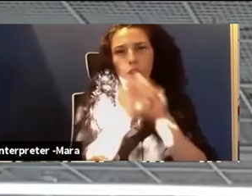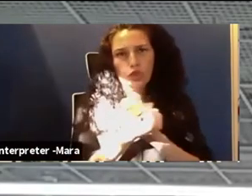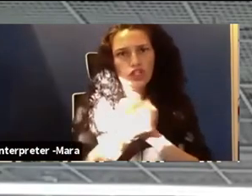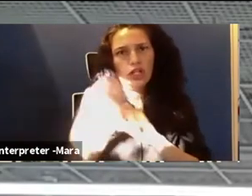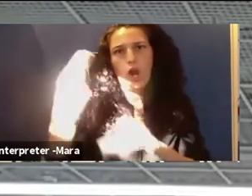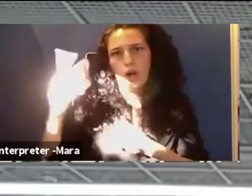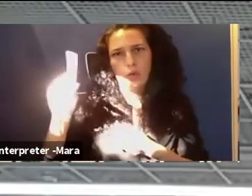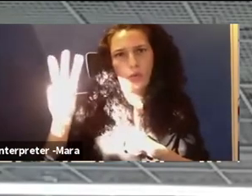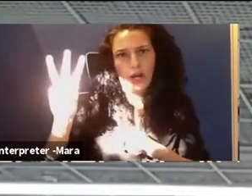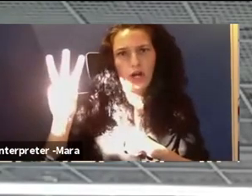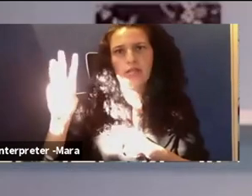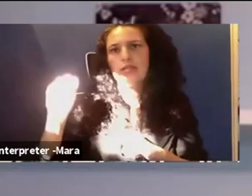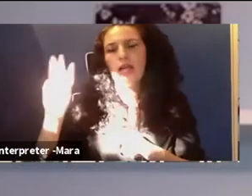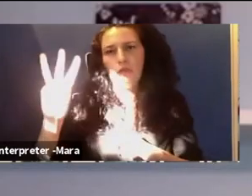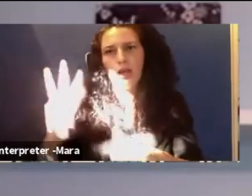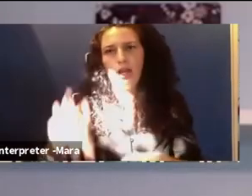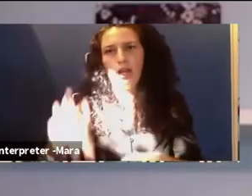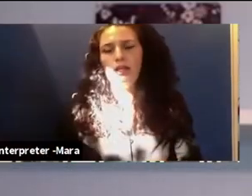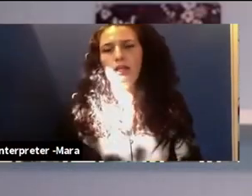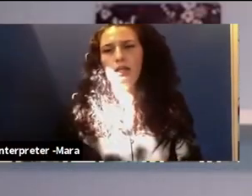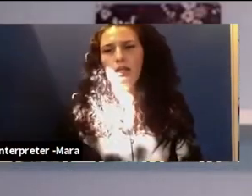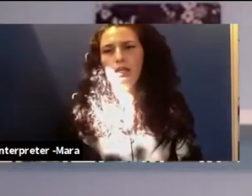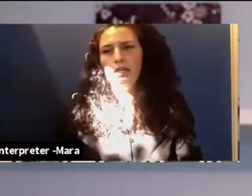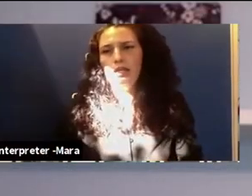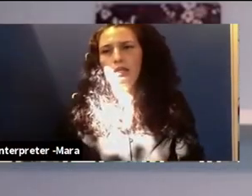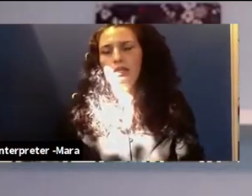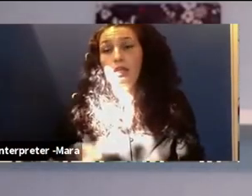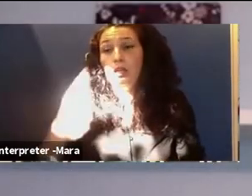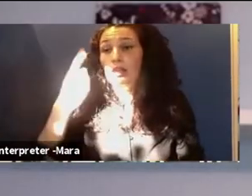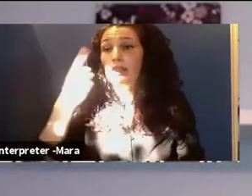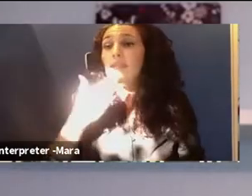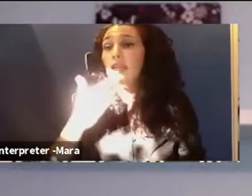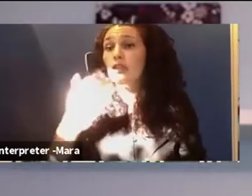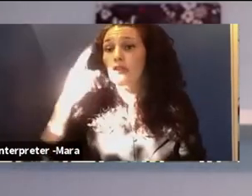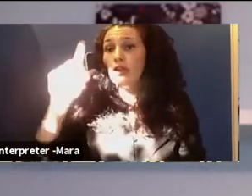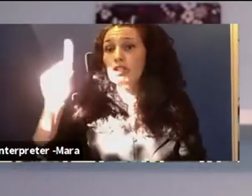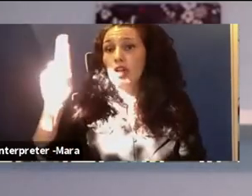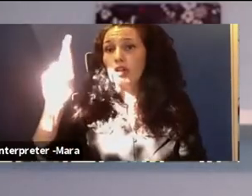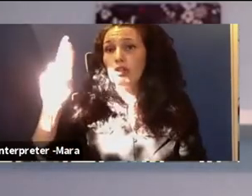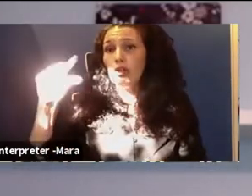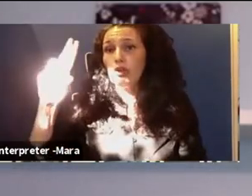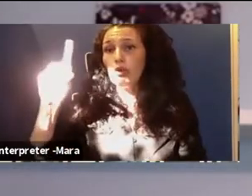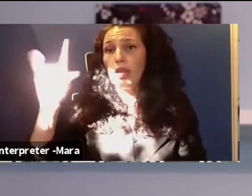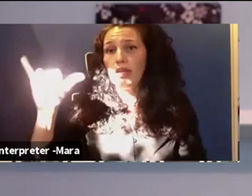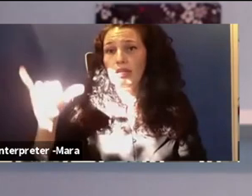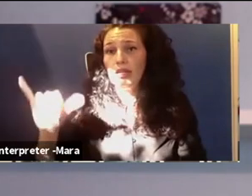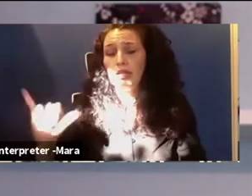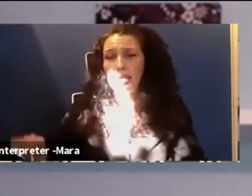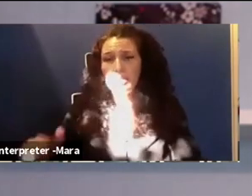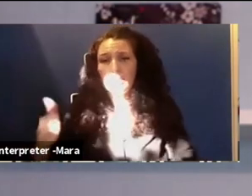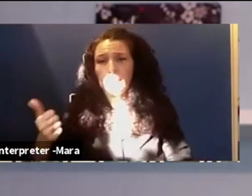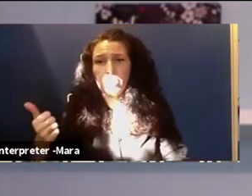Thank you. This next question is directly for Dr. Grady, and it's from another Q&A